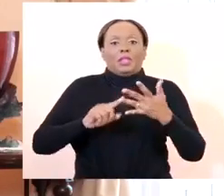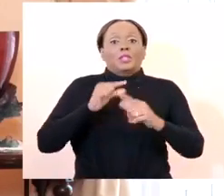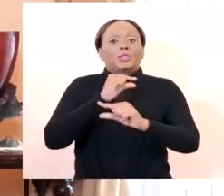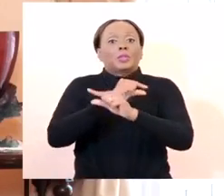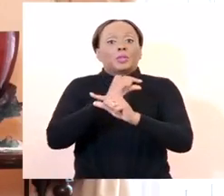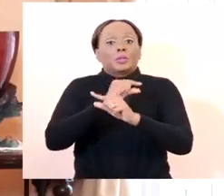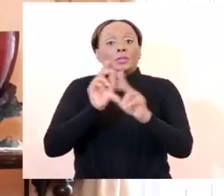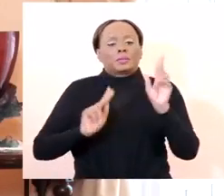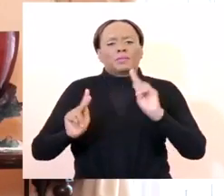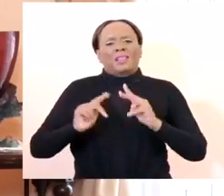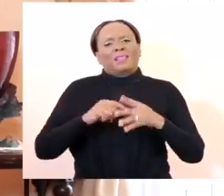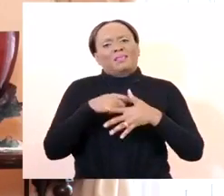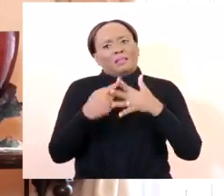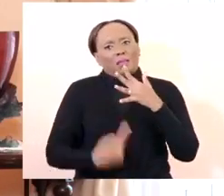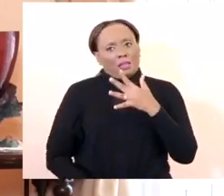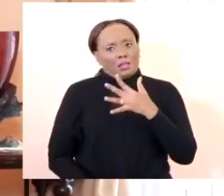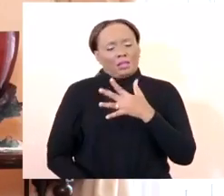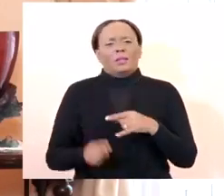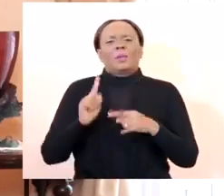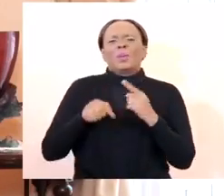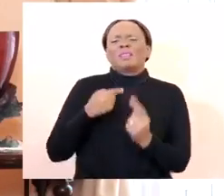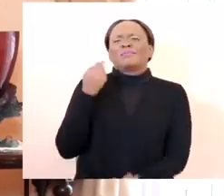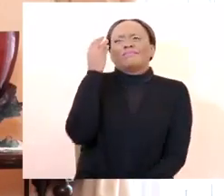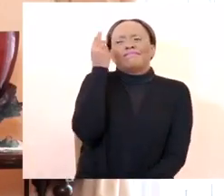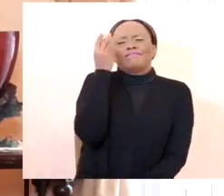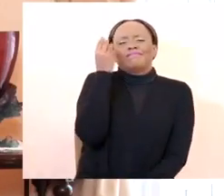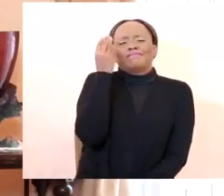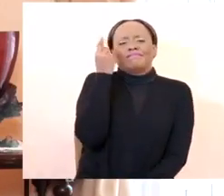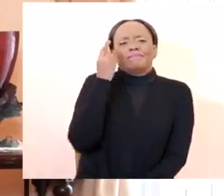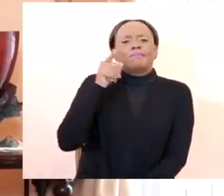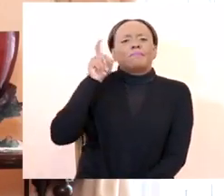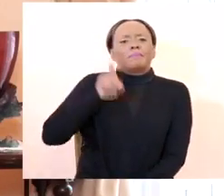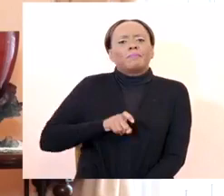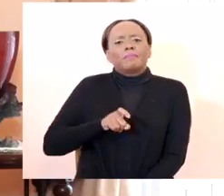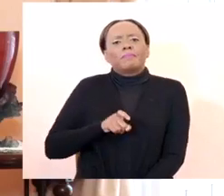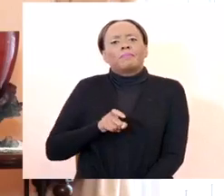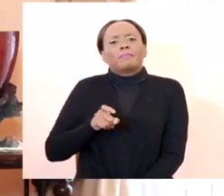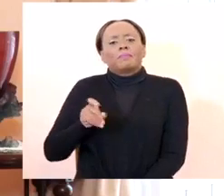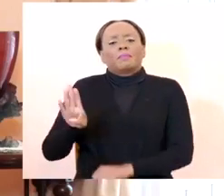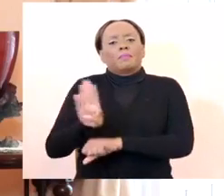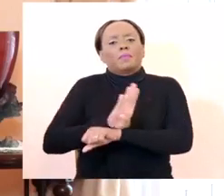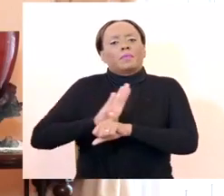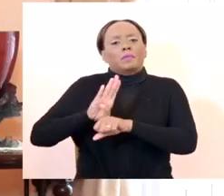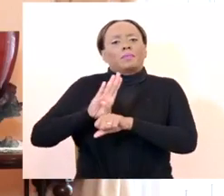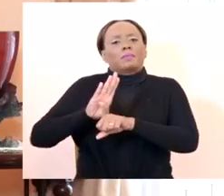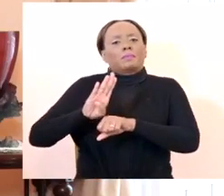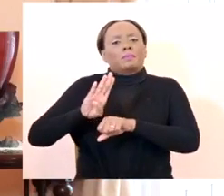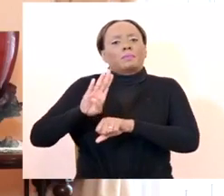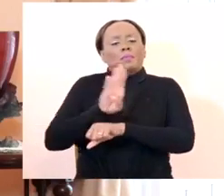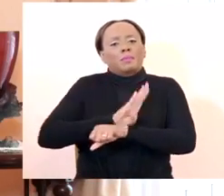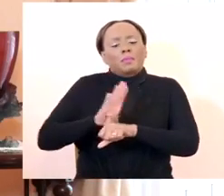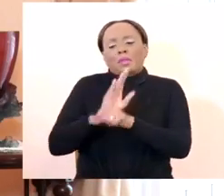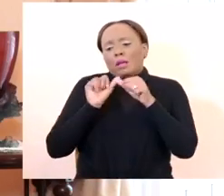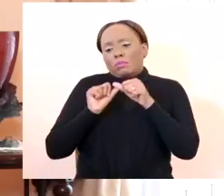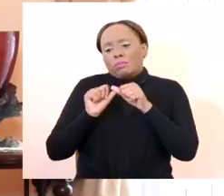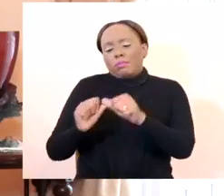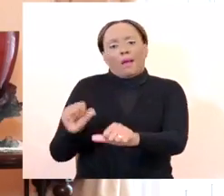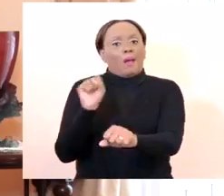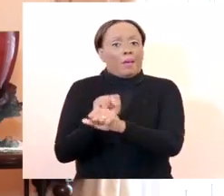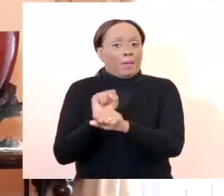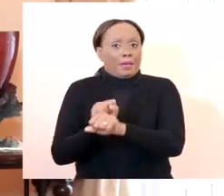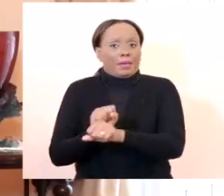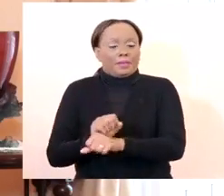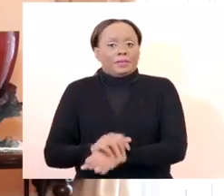of things, which, when you think about it, the country could not function on a day-to-day basis without. So,